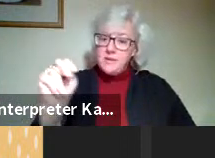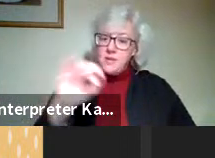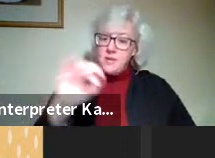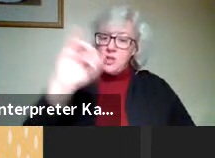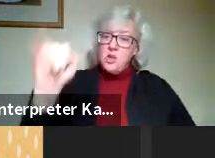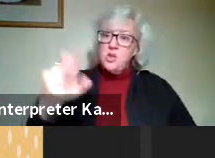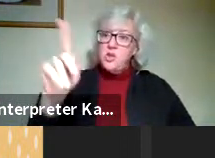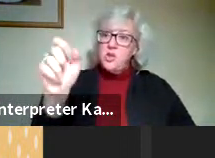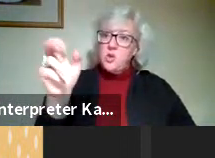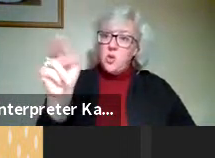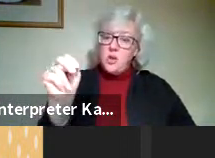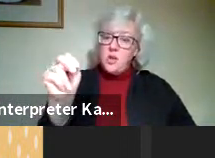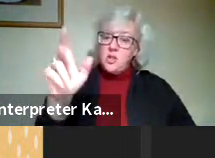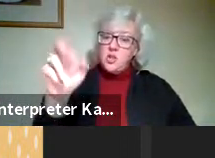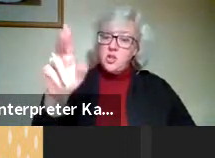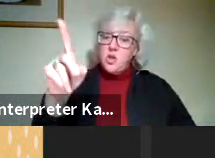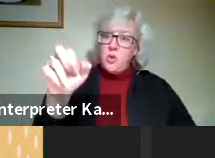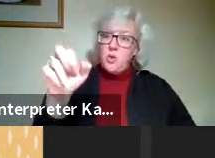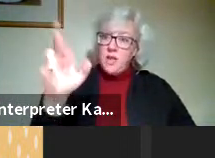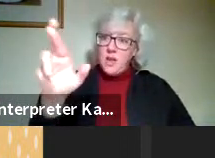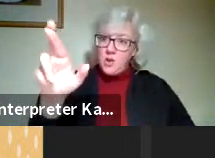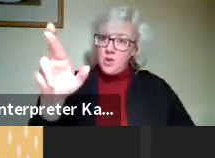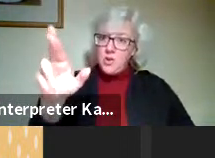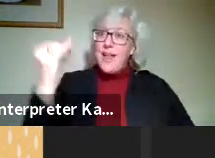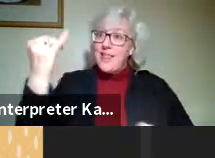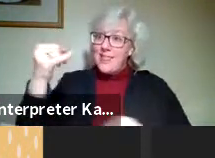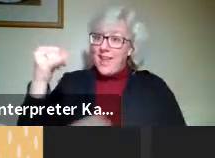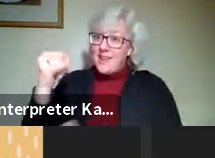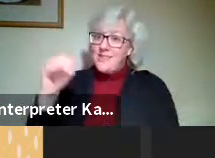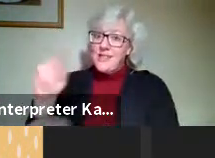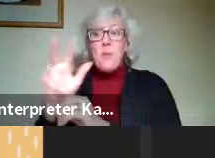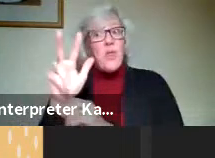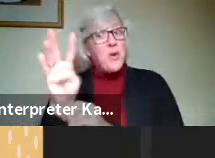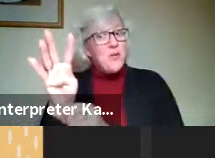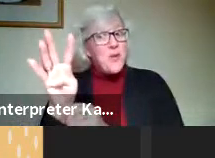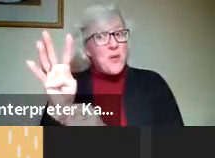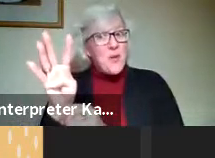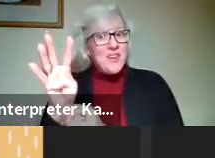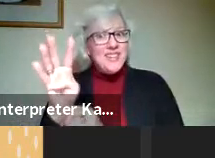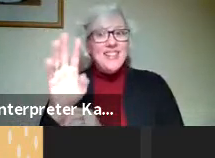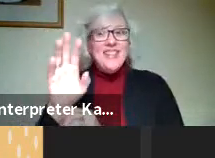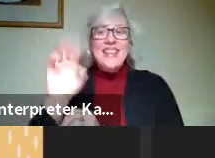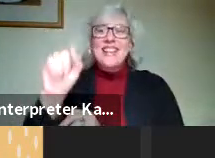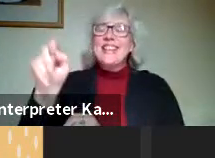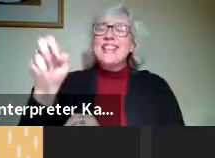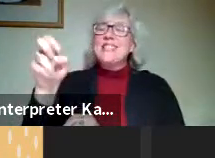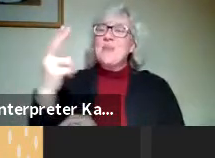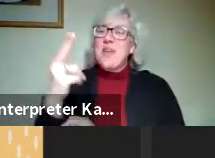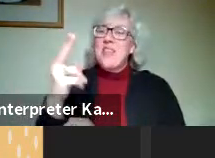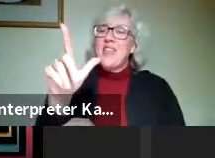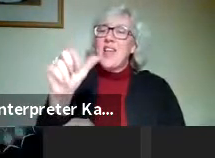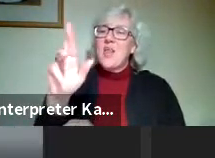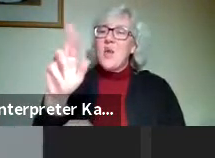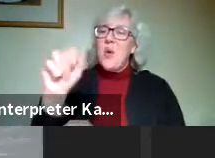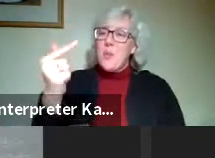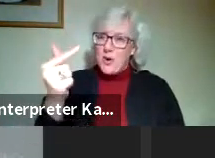Sholander, and lastly, number 34, Elizabeth Loberg.